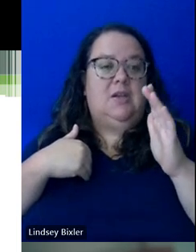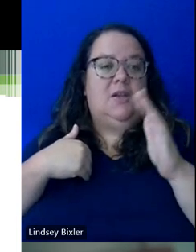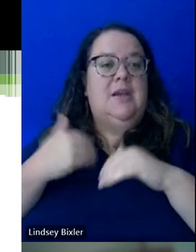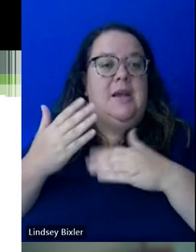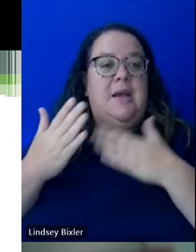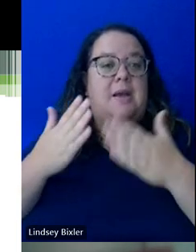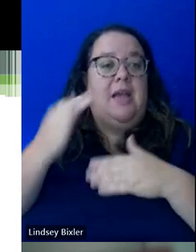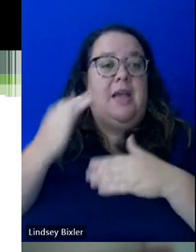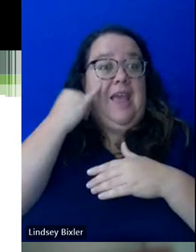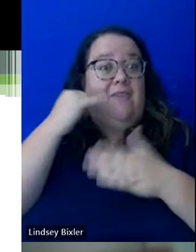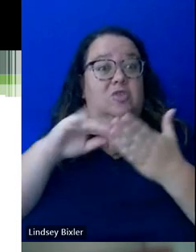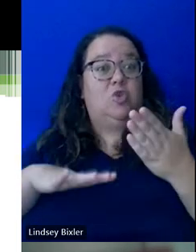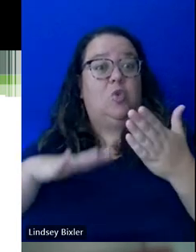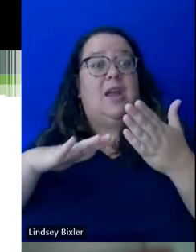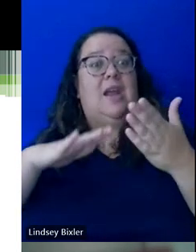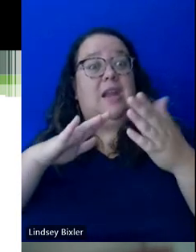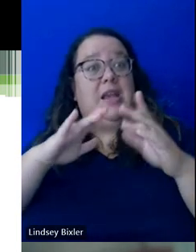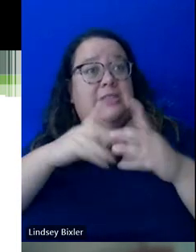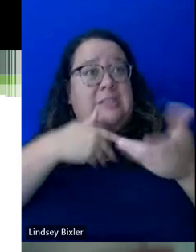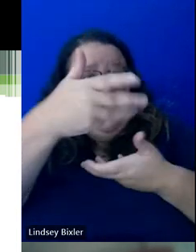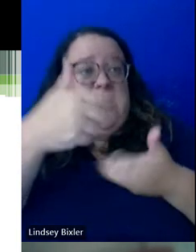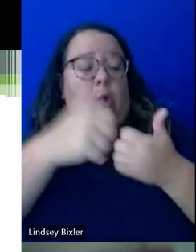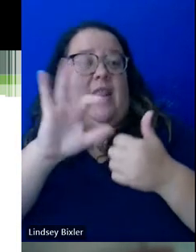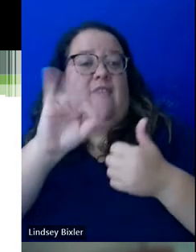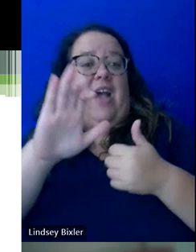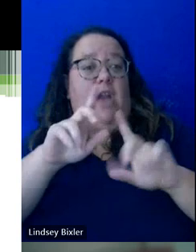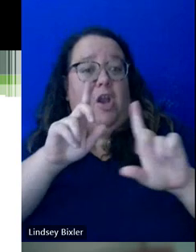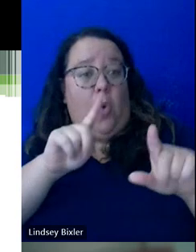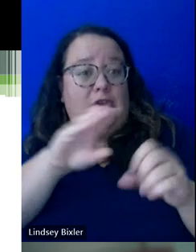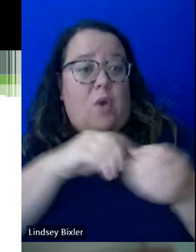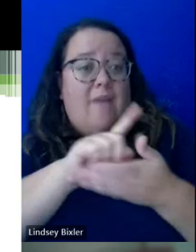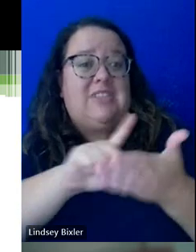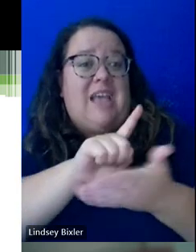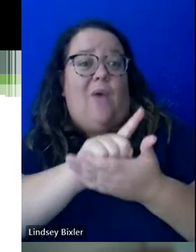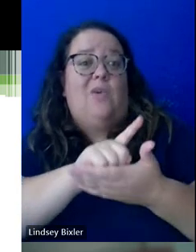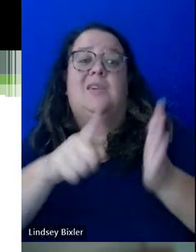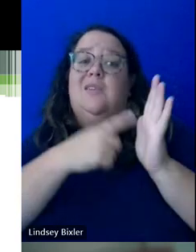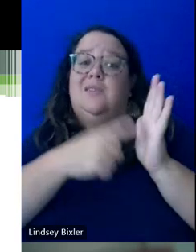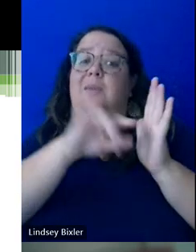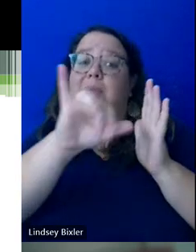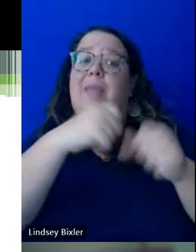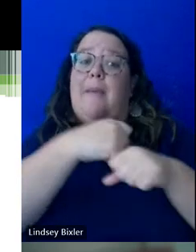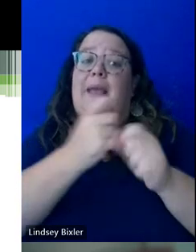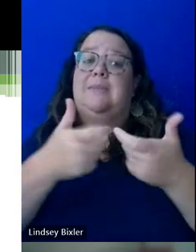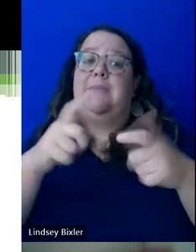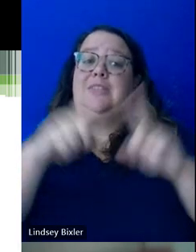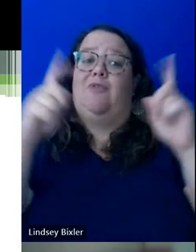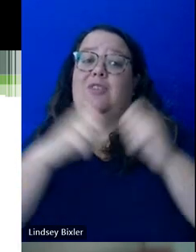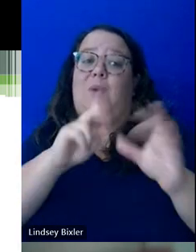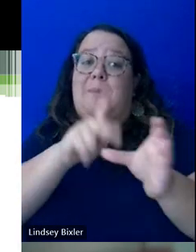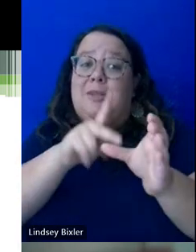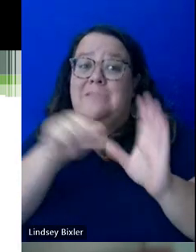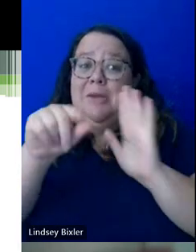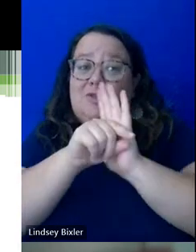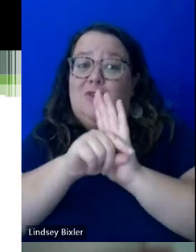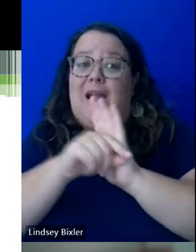student is engaging with them, going to office hours, things like that, sometimes that can make the difference, you know, as it relates to participation grades, things like that. If you're in the